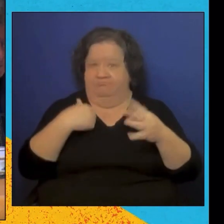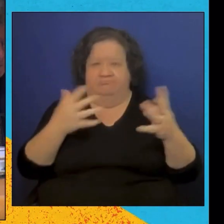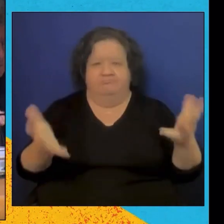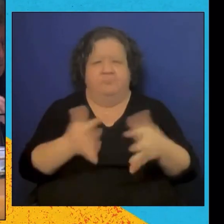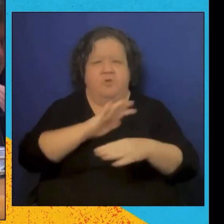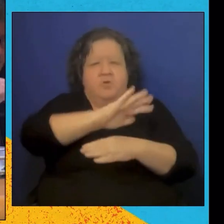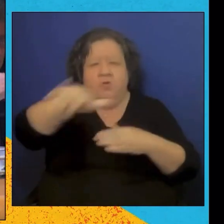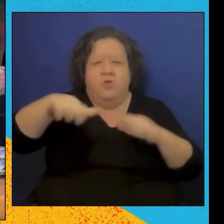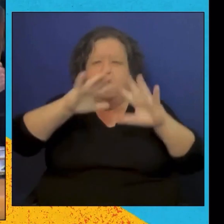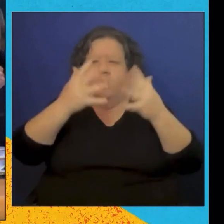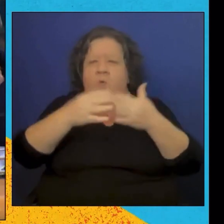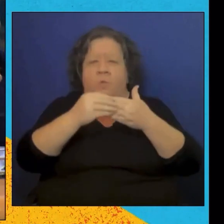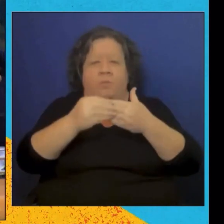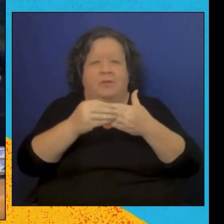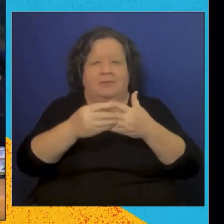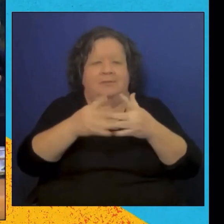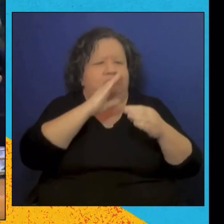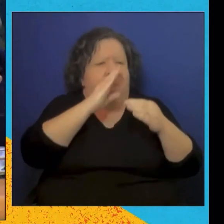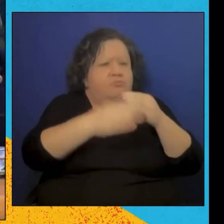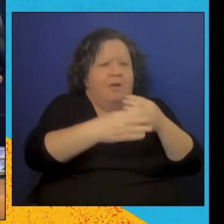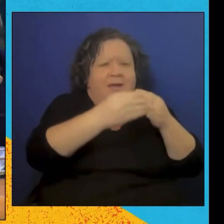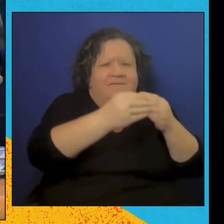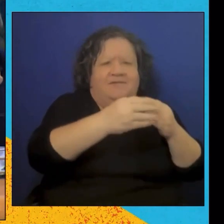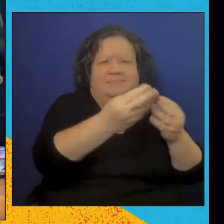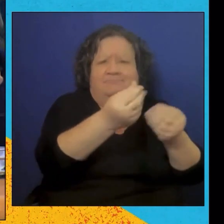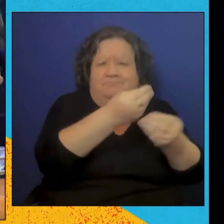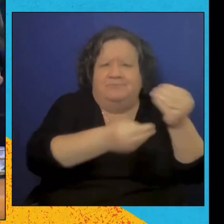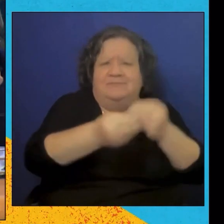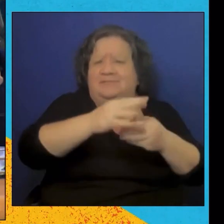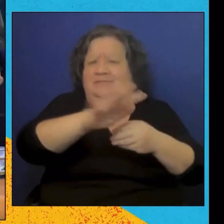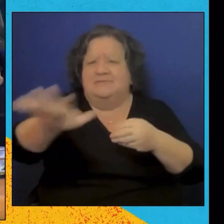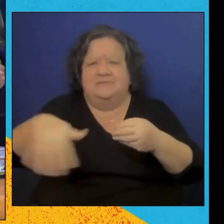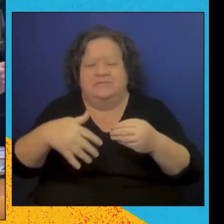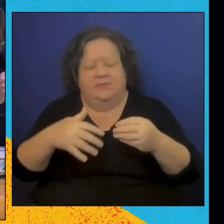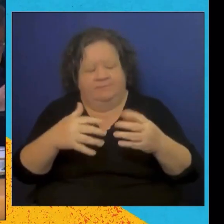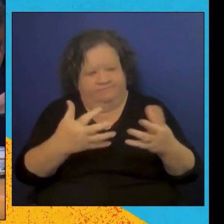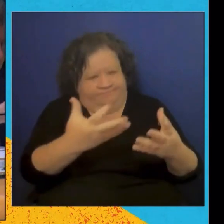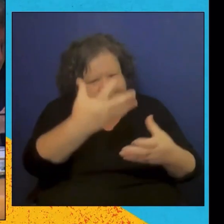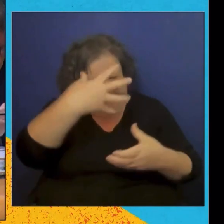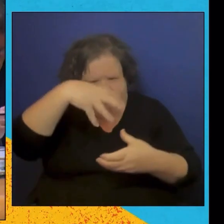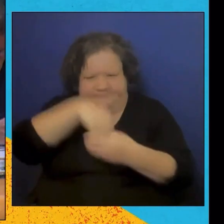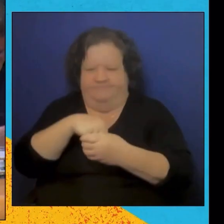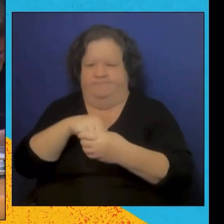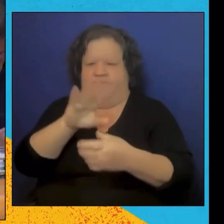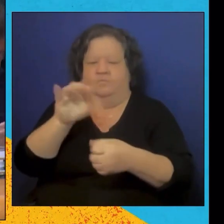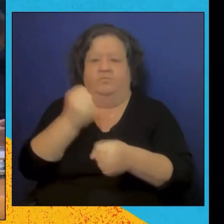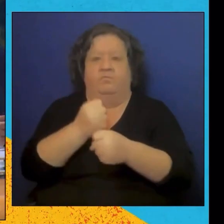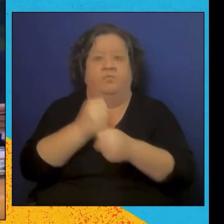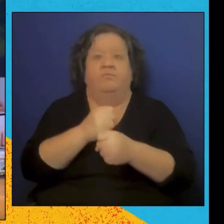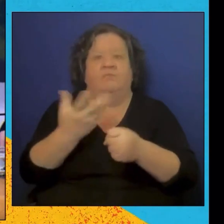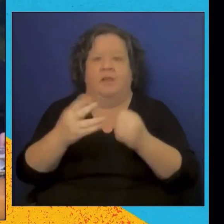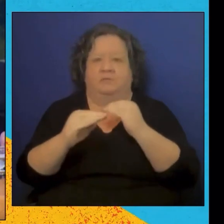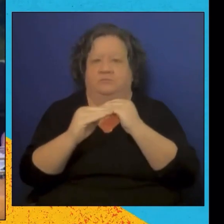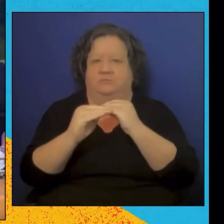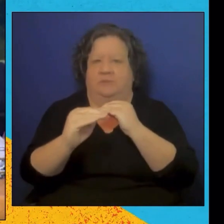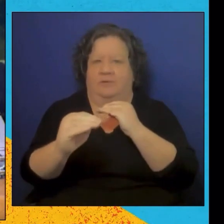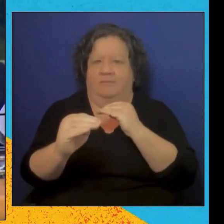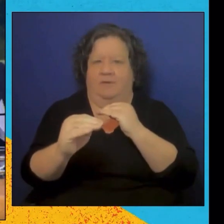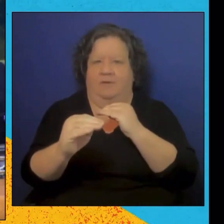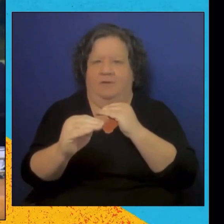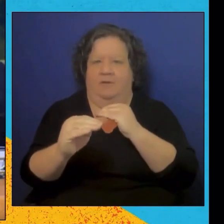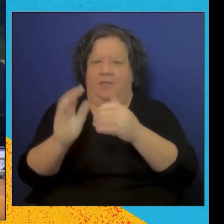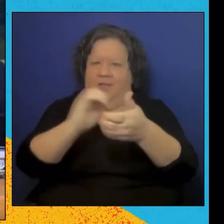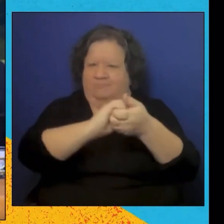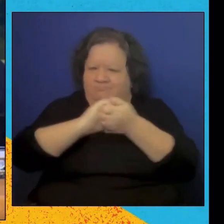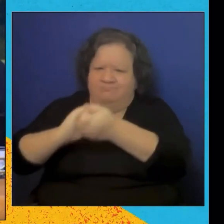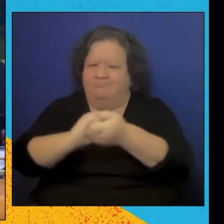never forget that our compass is love and sciences are sincerest guide in the world. We must continue to solve the